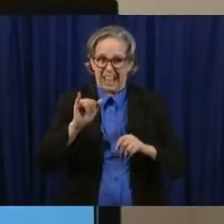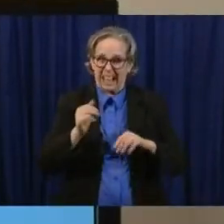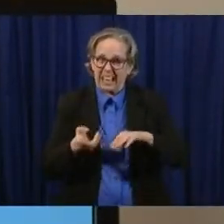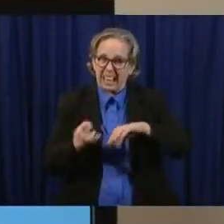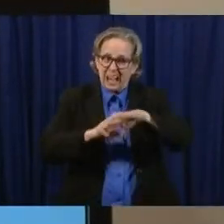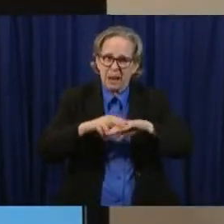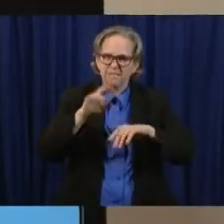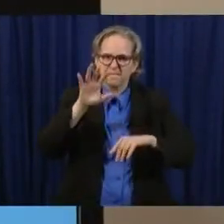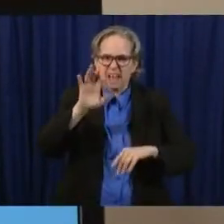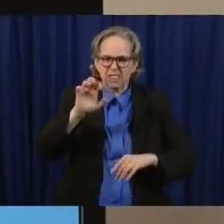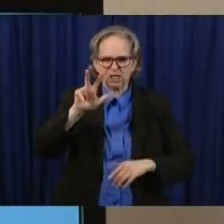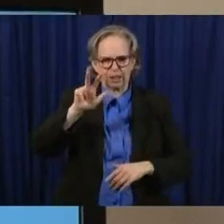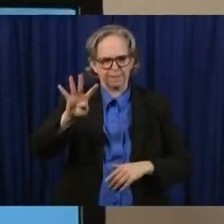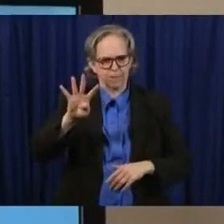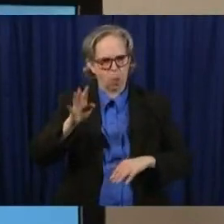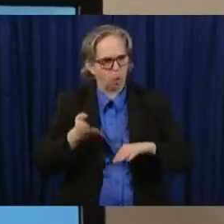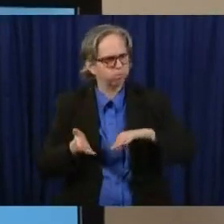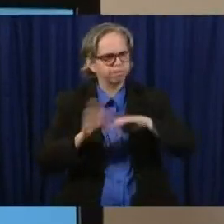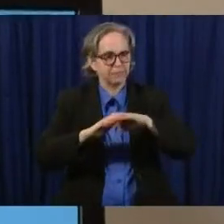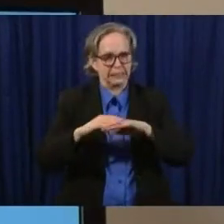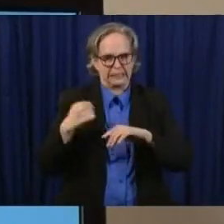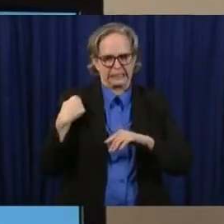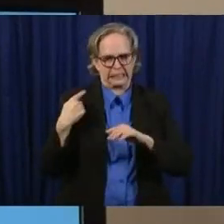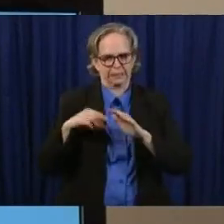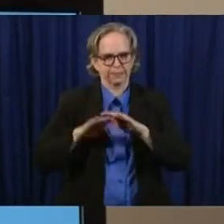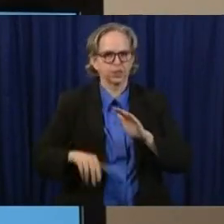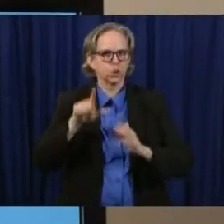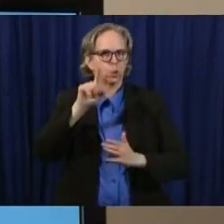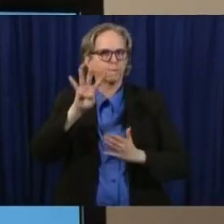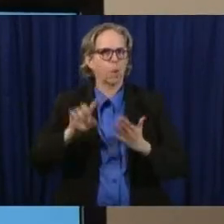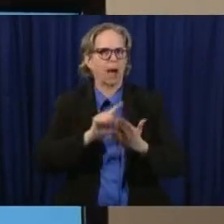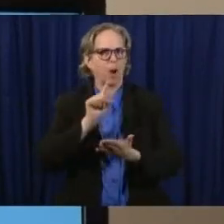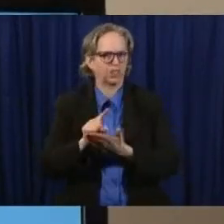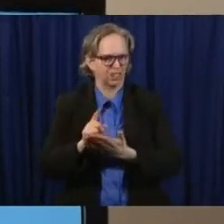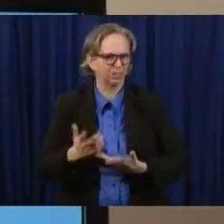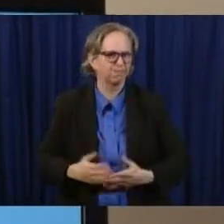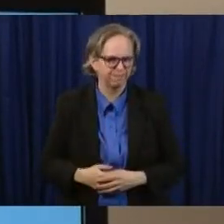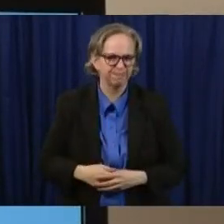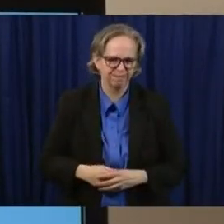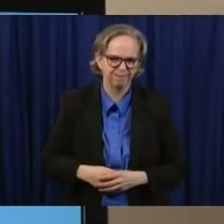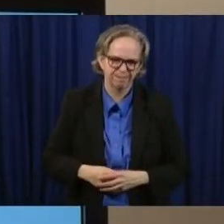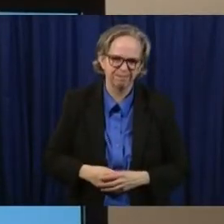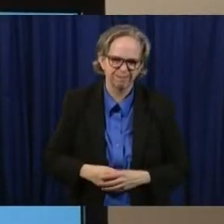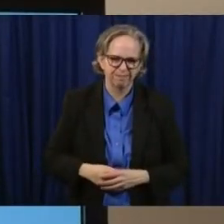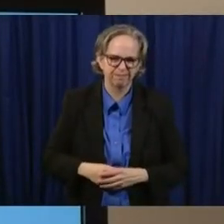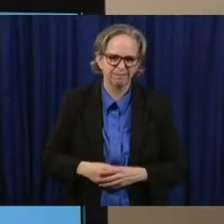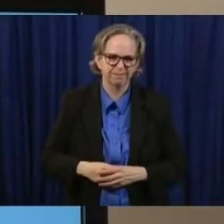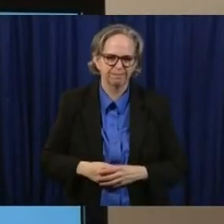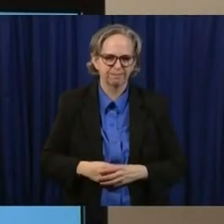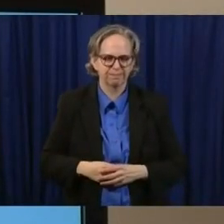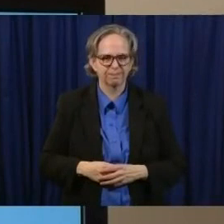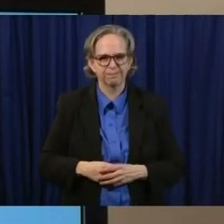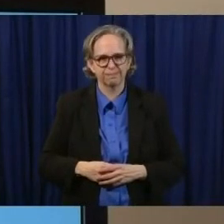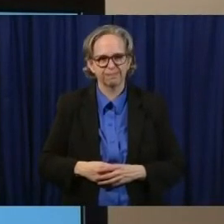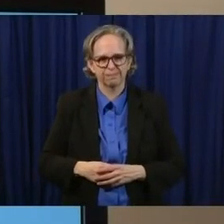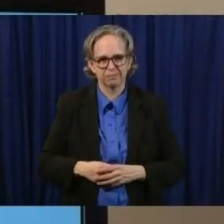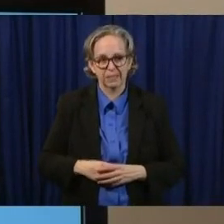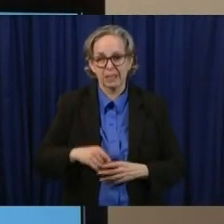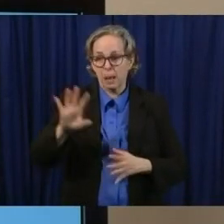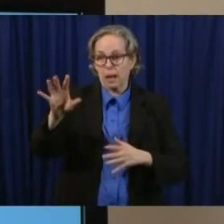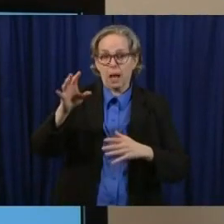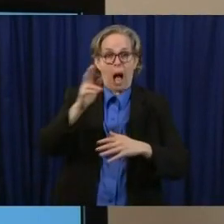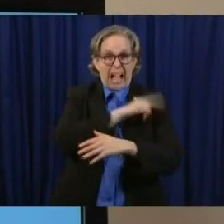cases over the last 24 hours reported we do have um hospitalizations